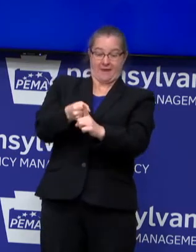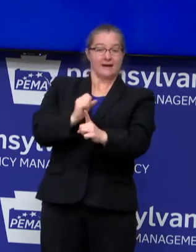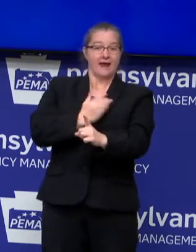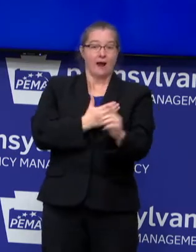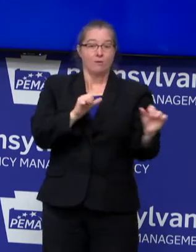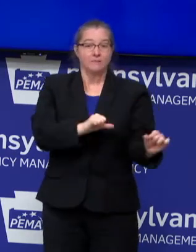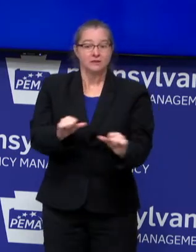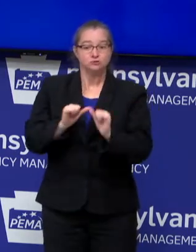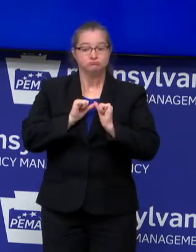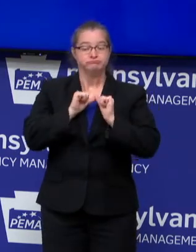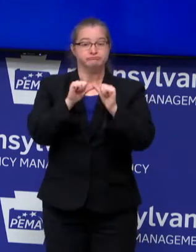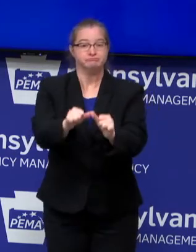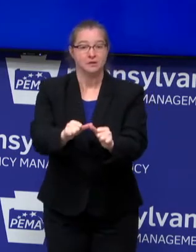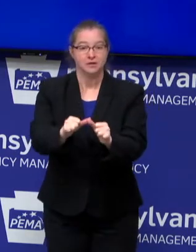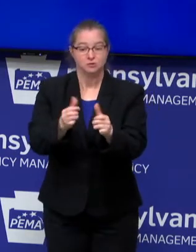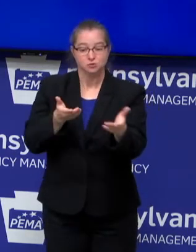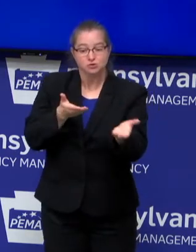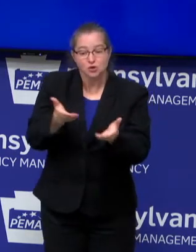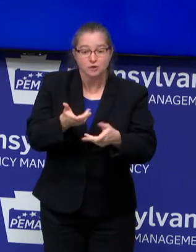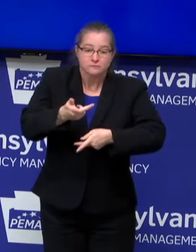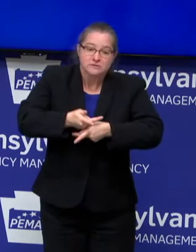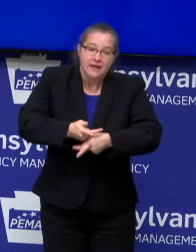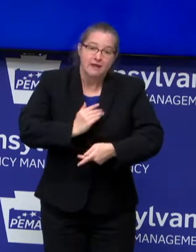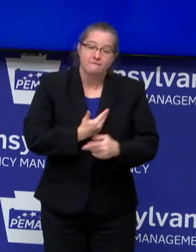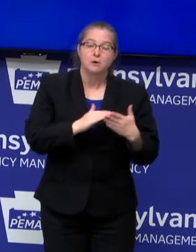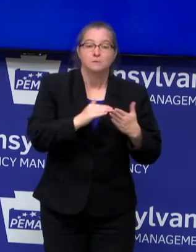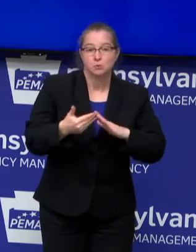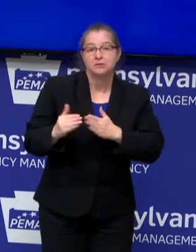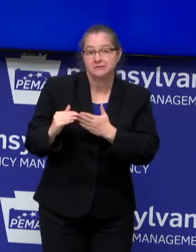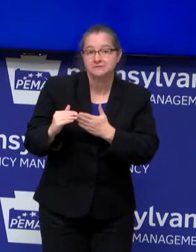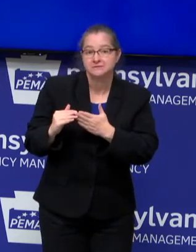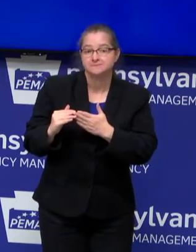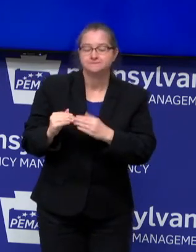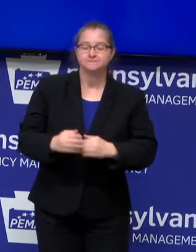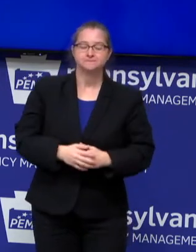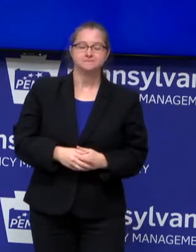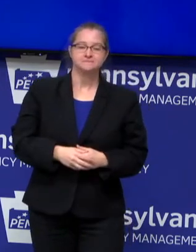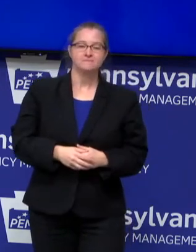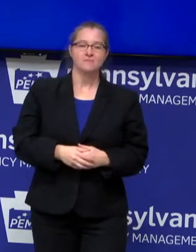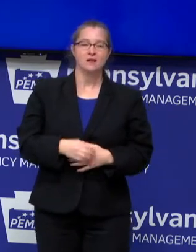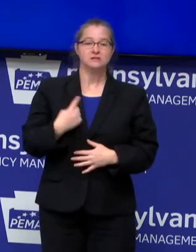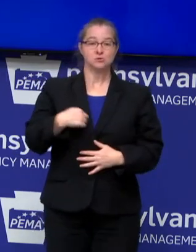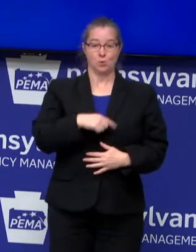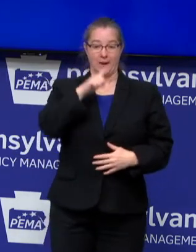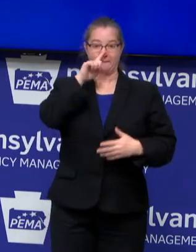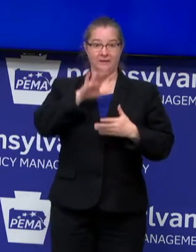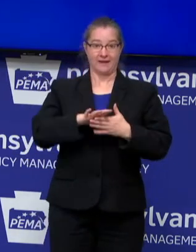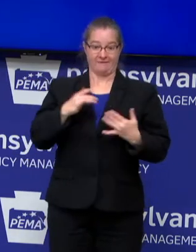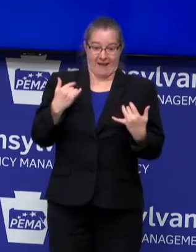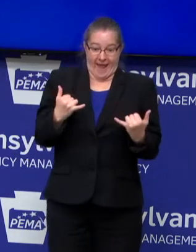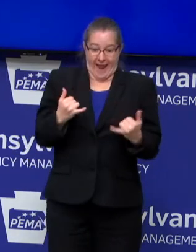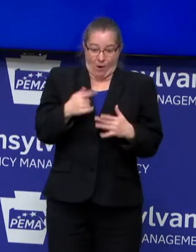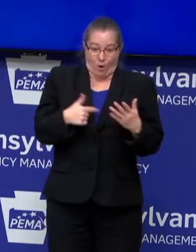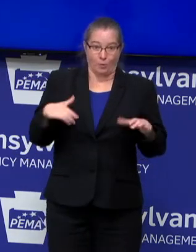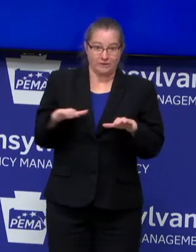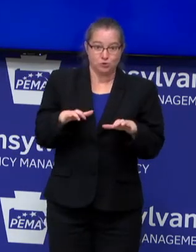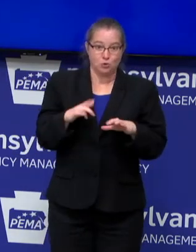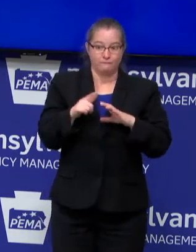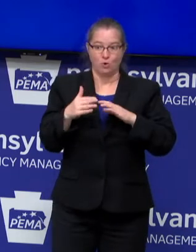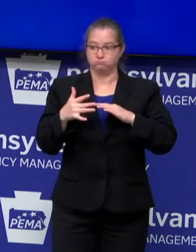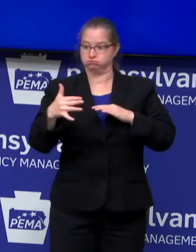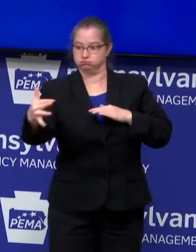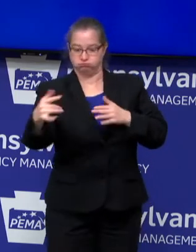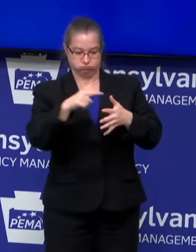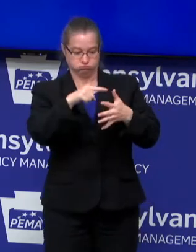continue to serve the care needs of our communities. And that's why we believe the upstream mitigation efforts are going to be needed. Um,